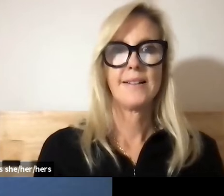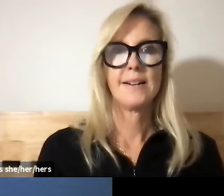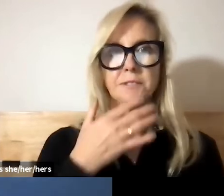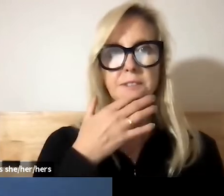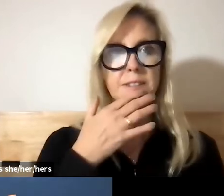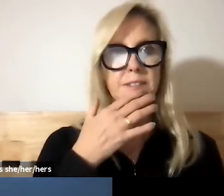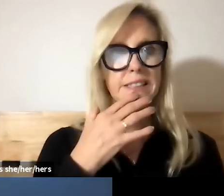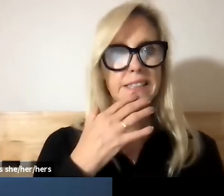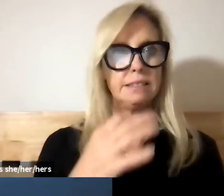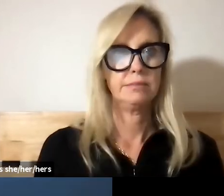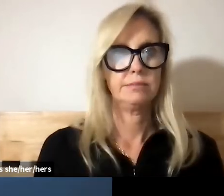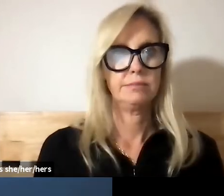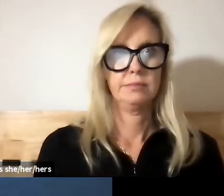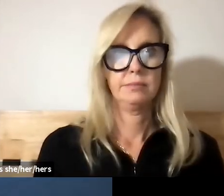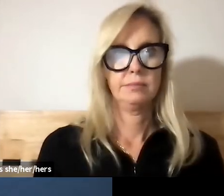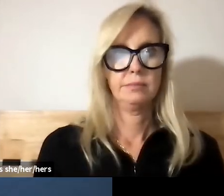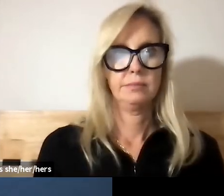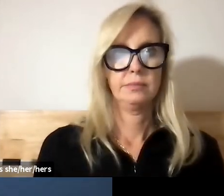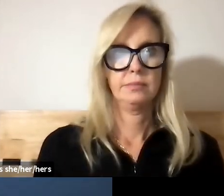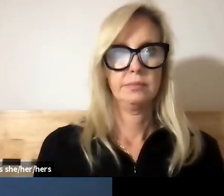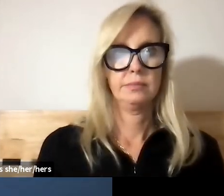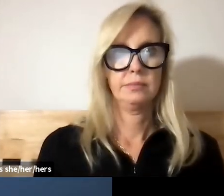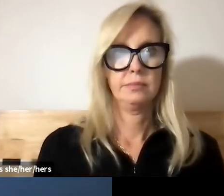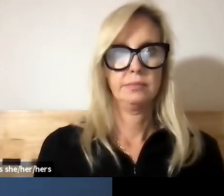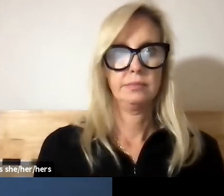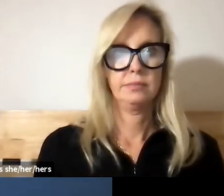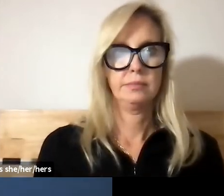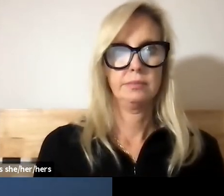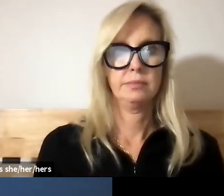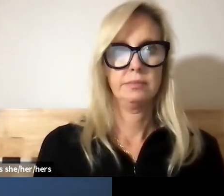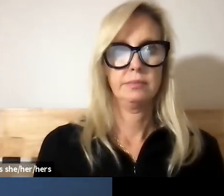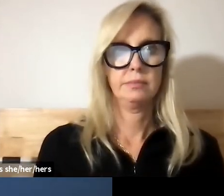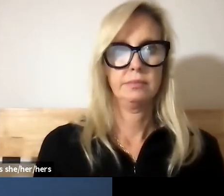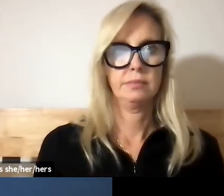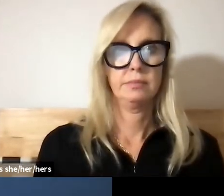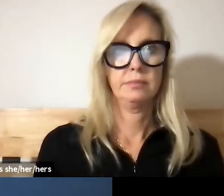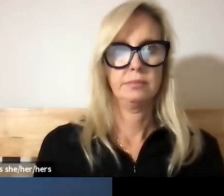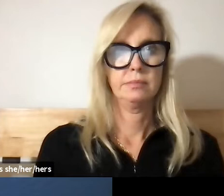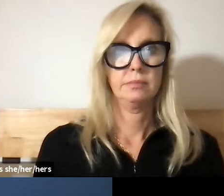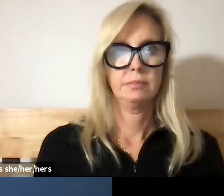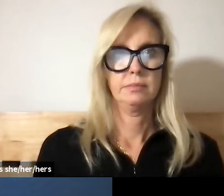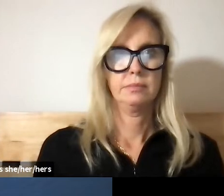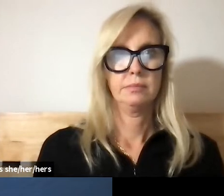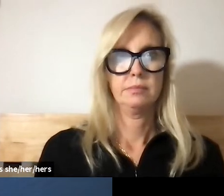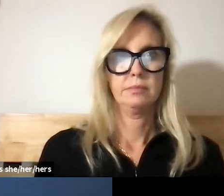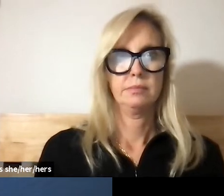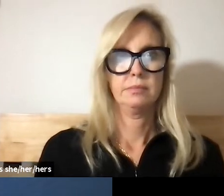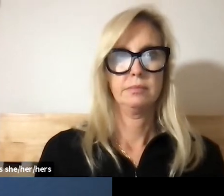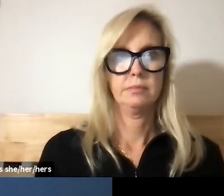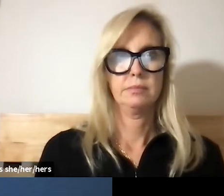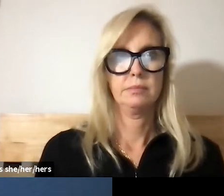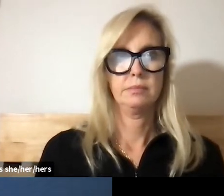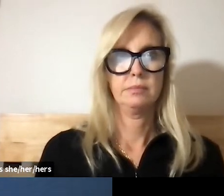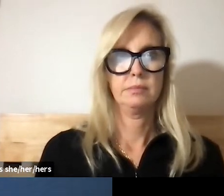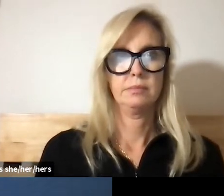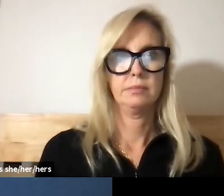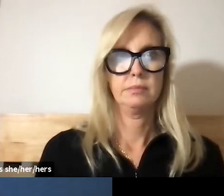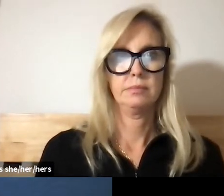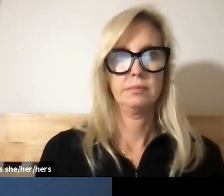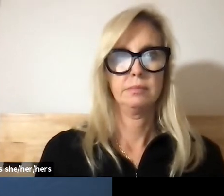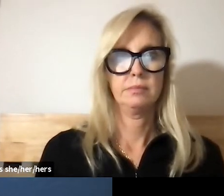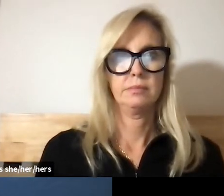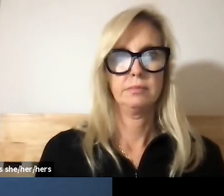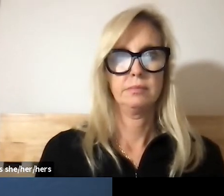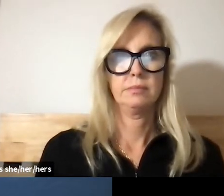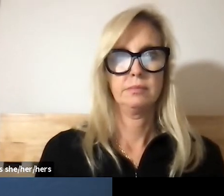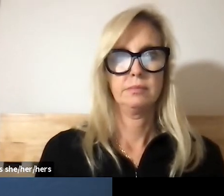reallocating funds creating better alternatives at all three high schools and so i wanted to just bring you a short update